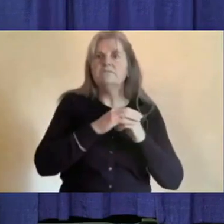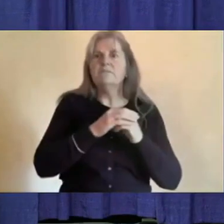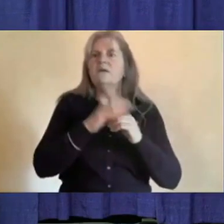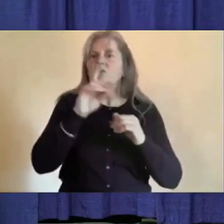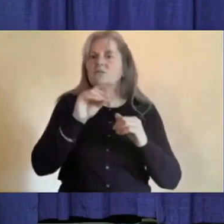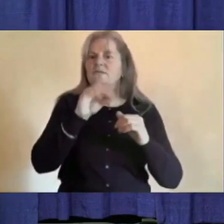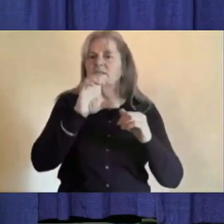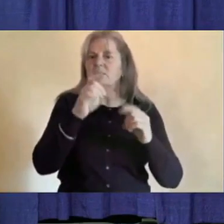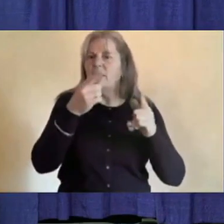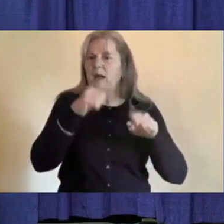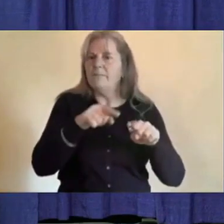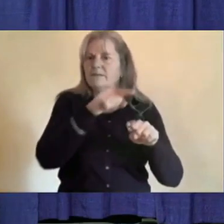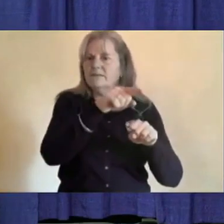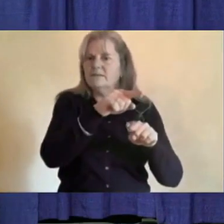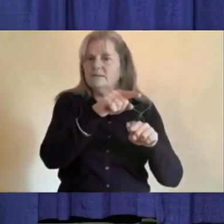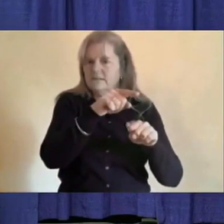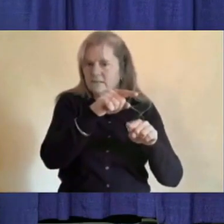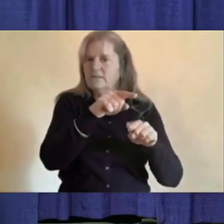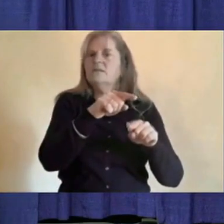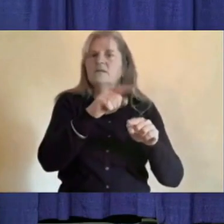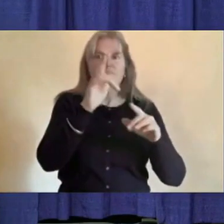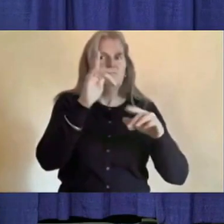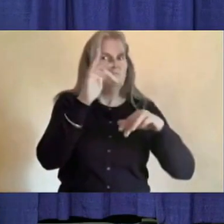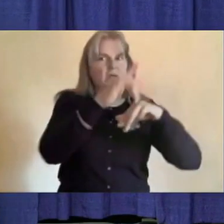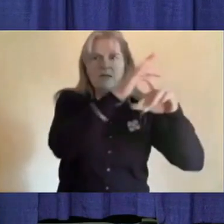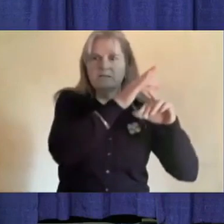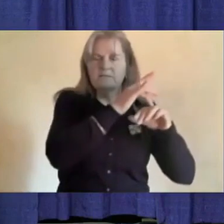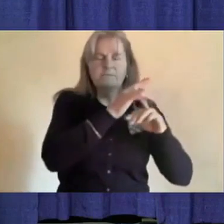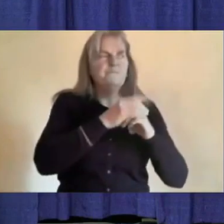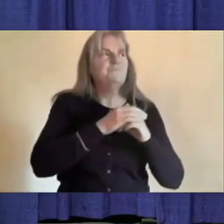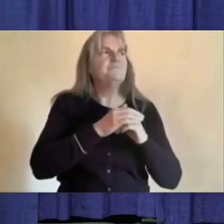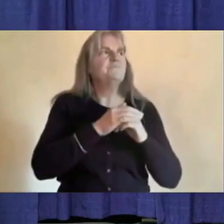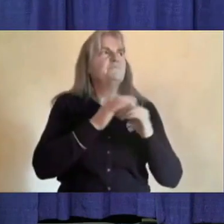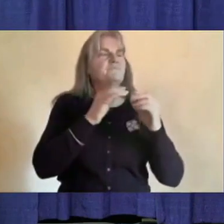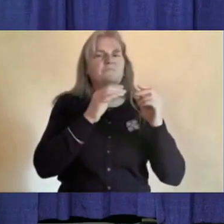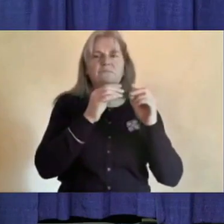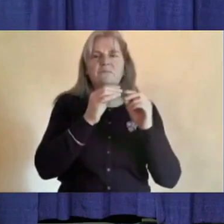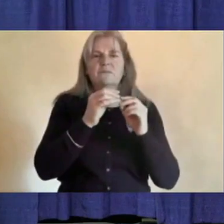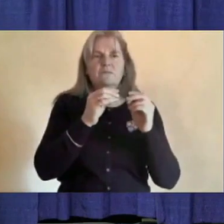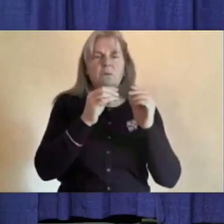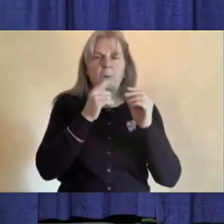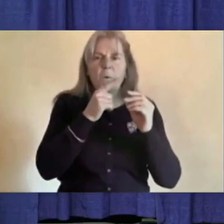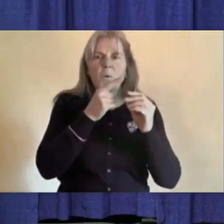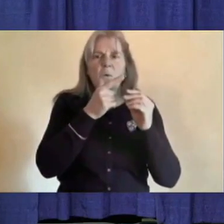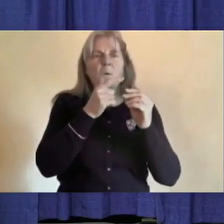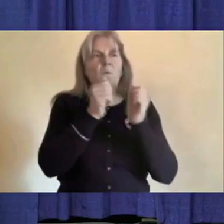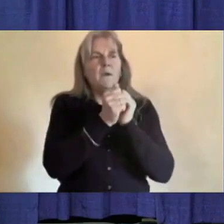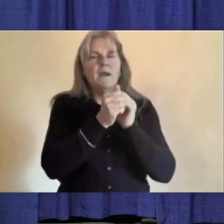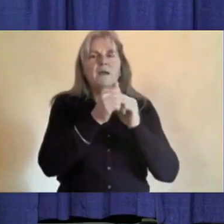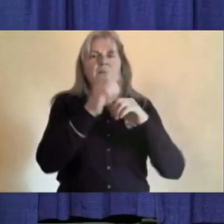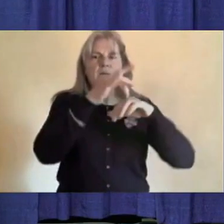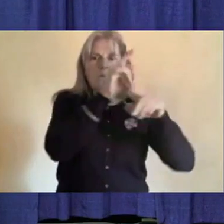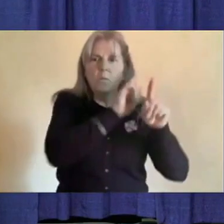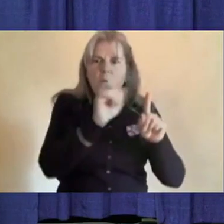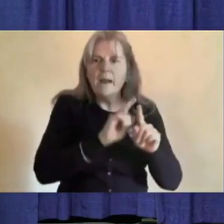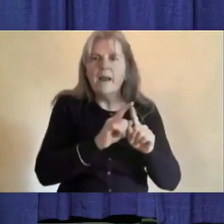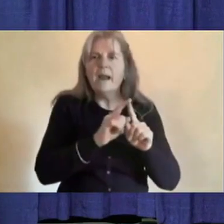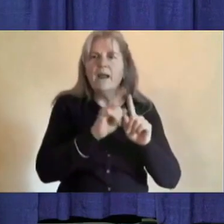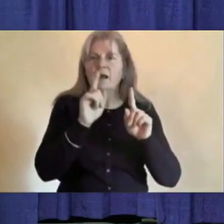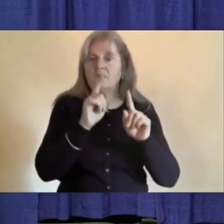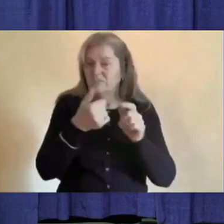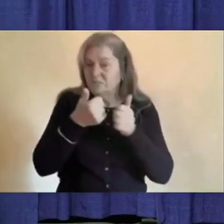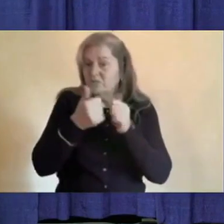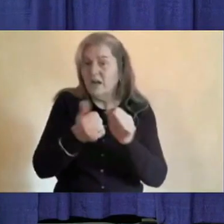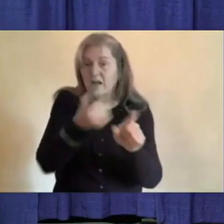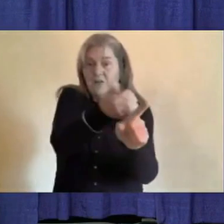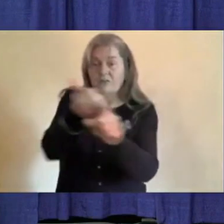If you think about it and if you have time make a list of where you've been and who you have interacted with over the last three days.